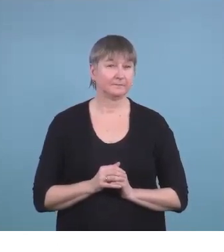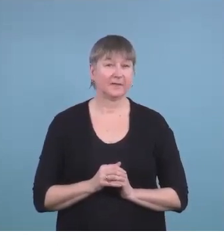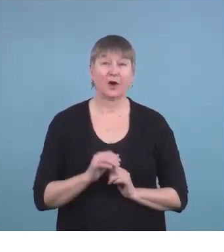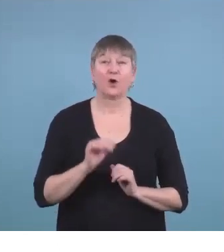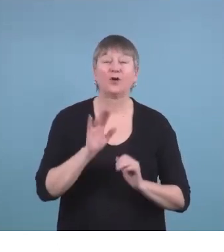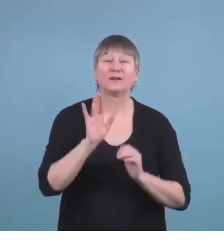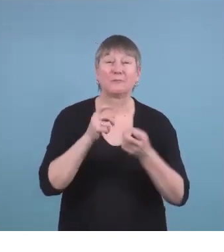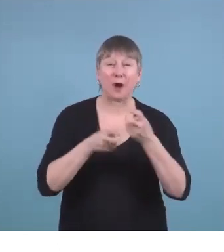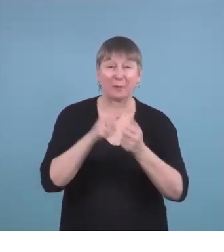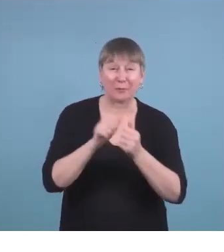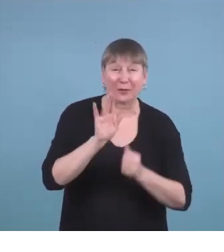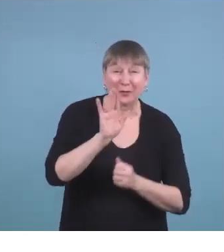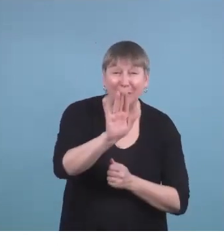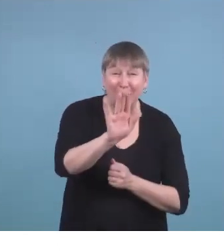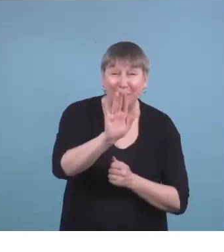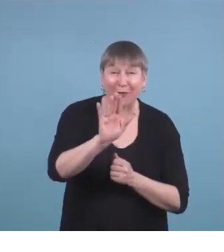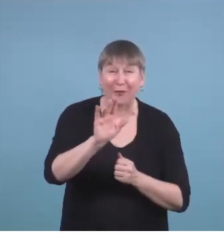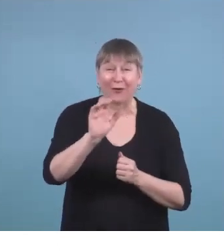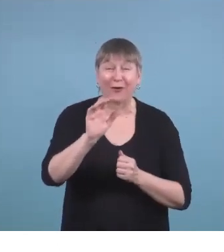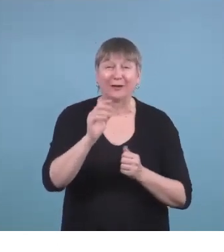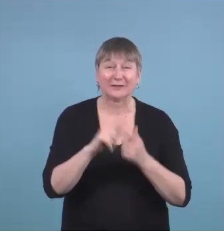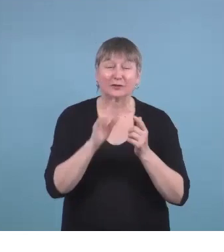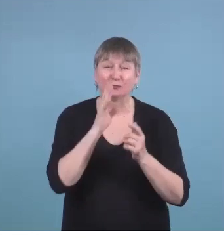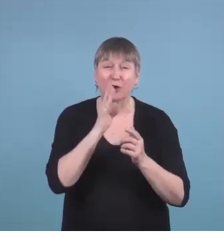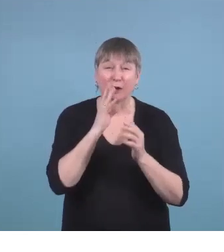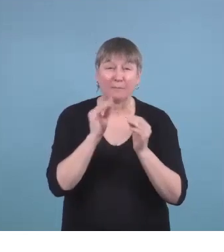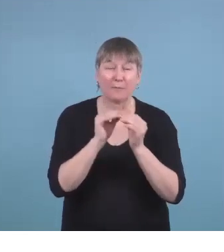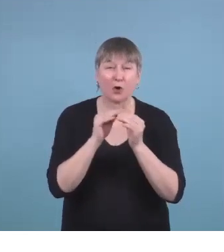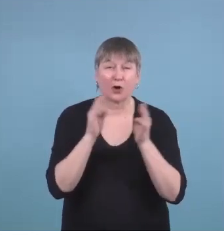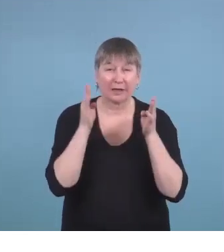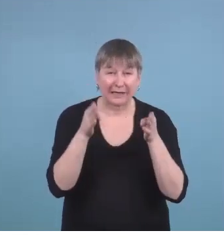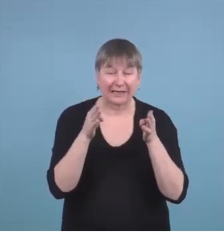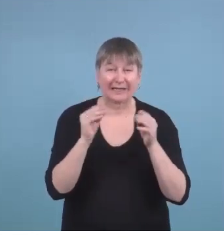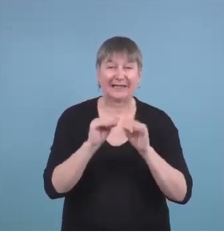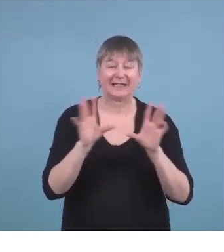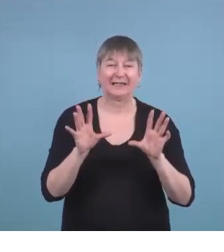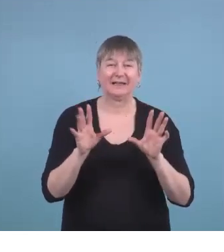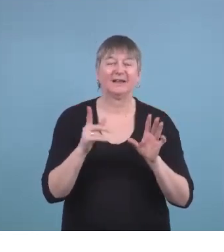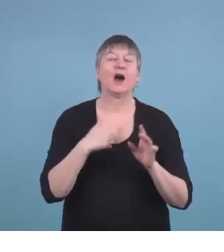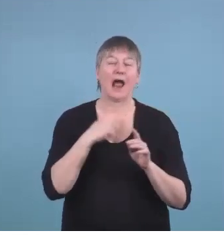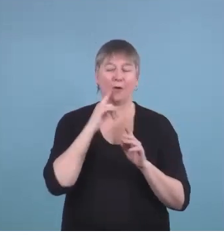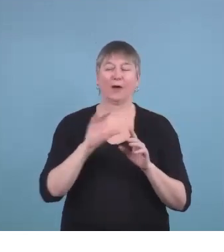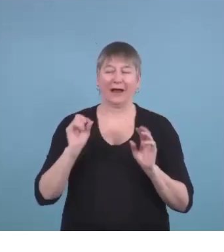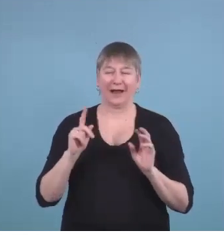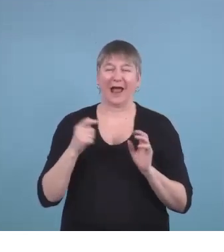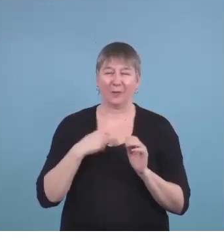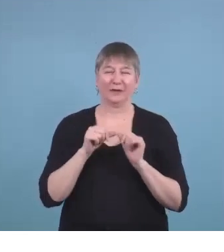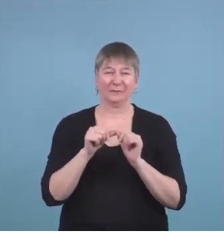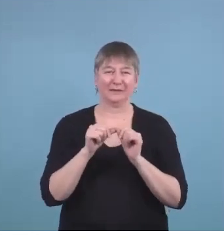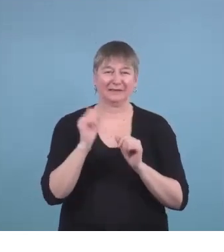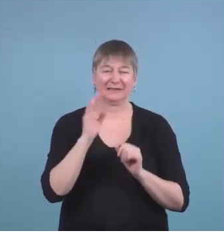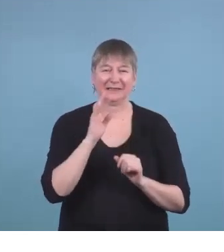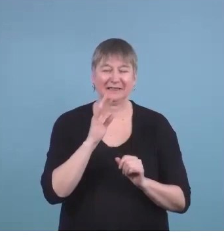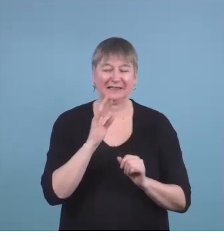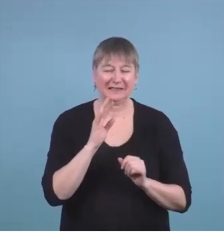audio that we're having difficulty with so we need you to speak a little bit okay I can keep speaking until you need me